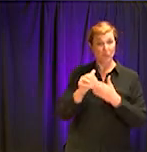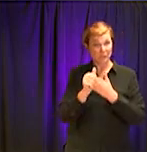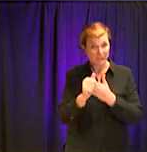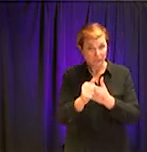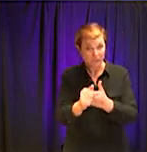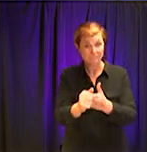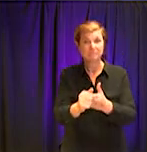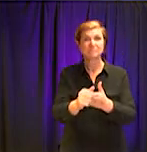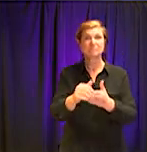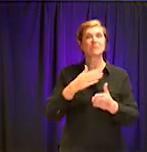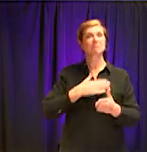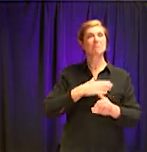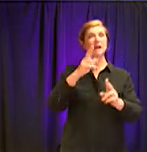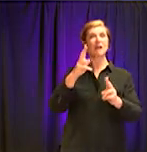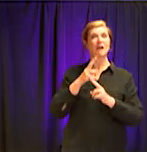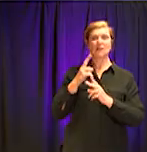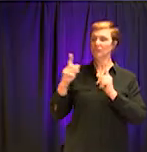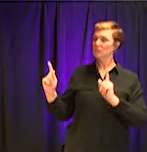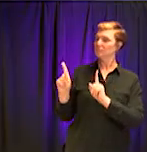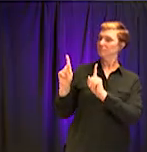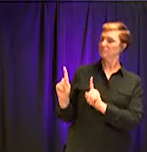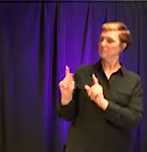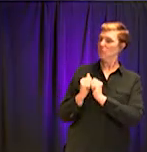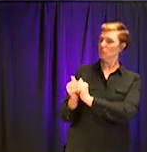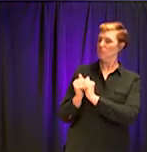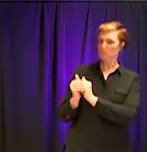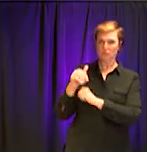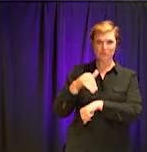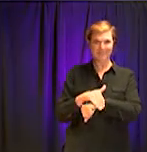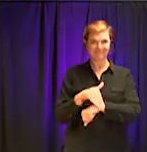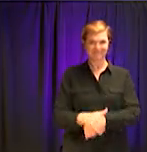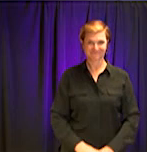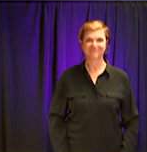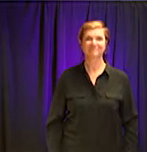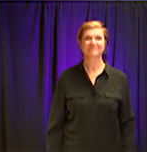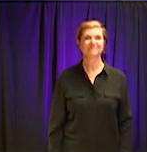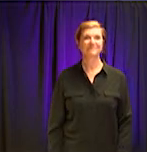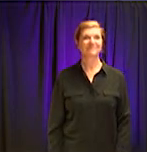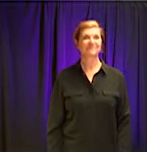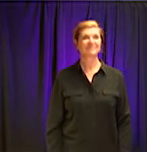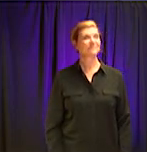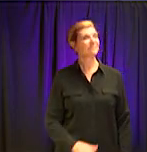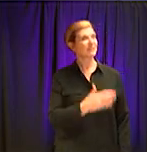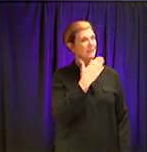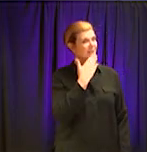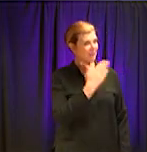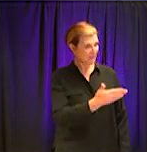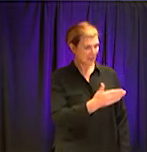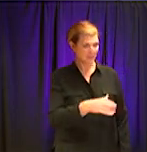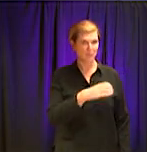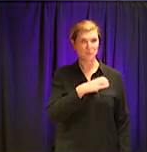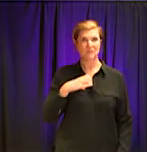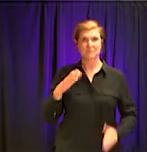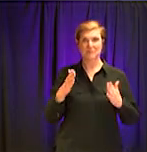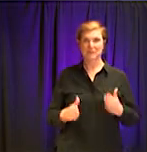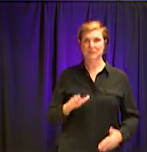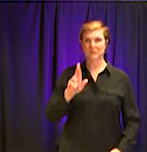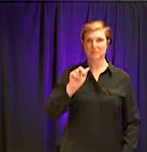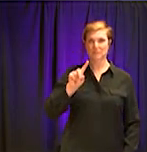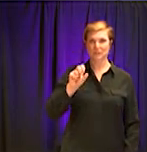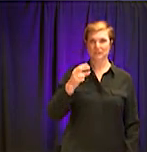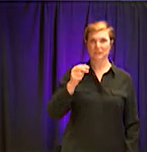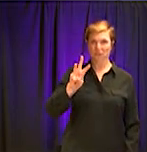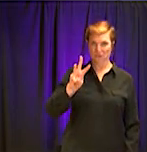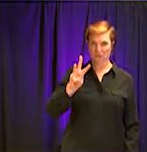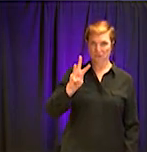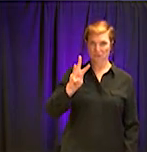standing by your side this evening. Thank you, presiding officer Bradshaw, and for our fellow county commissioners who